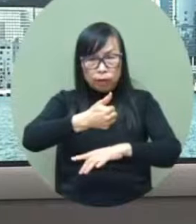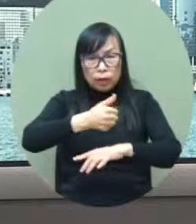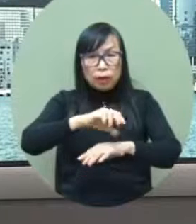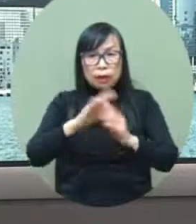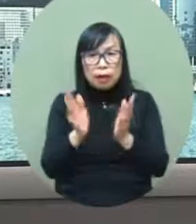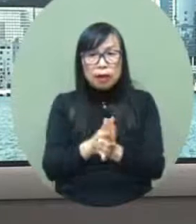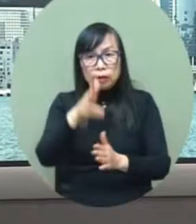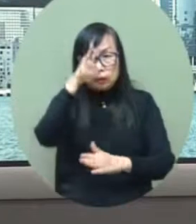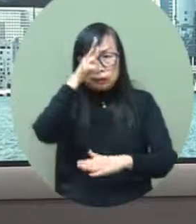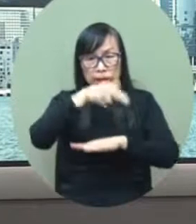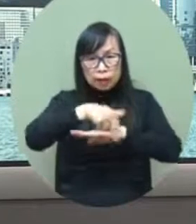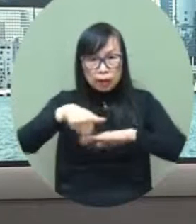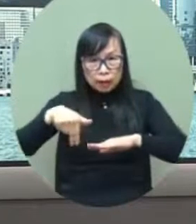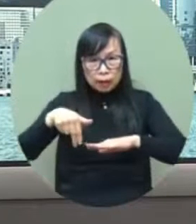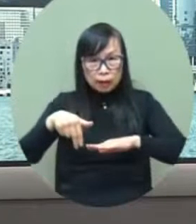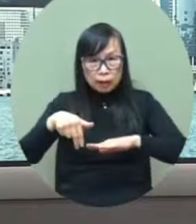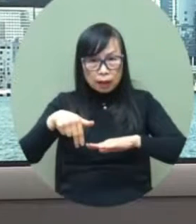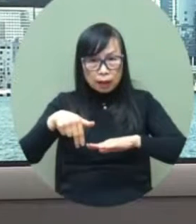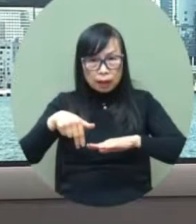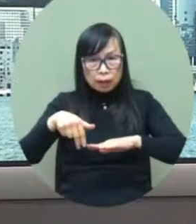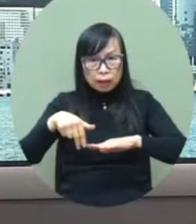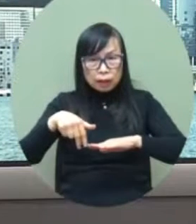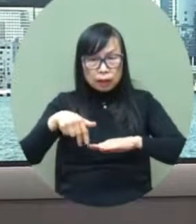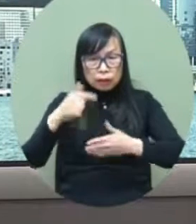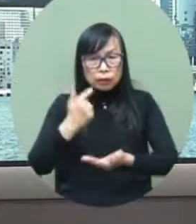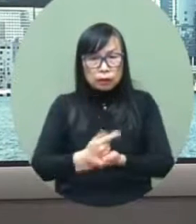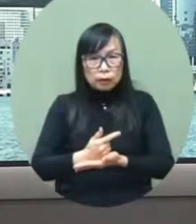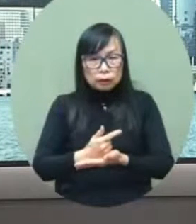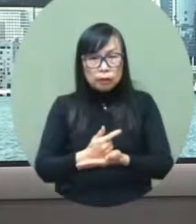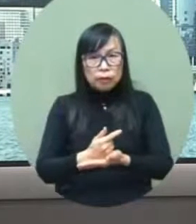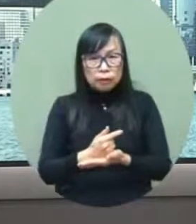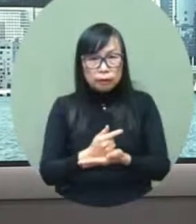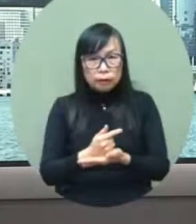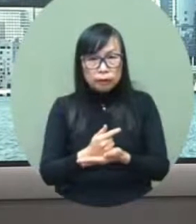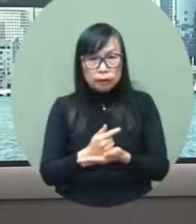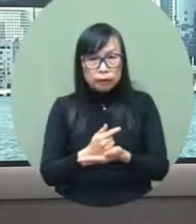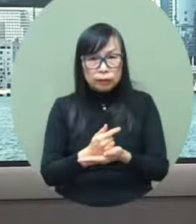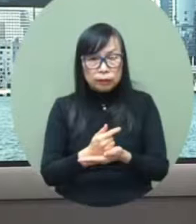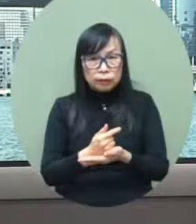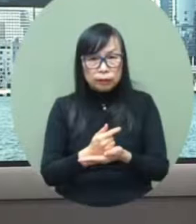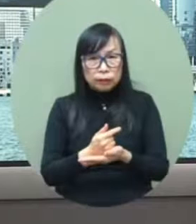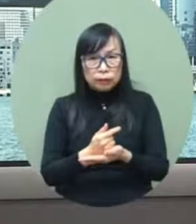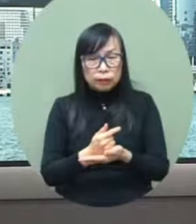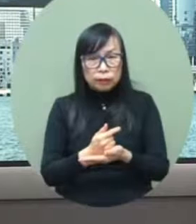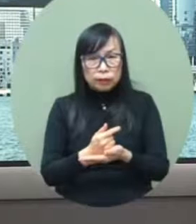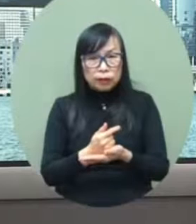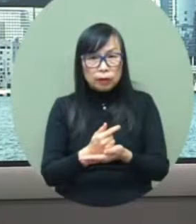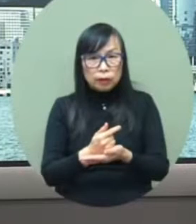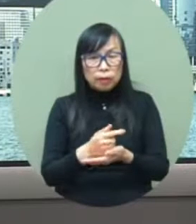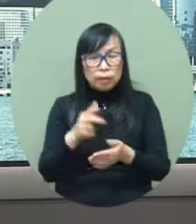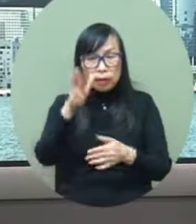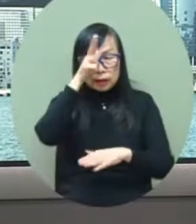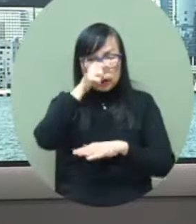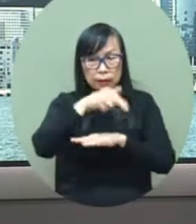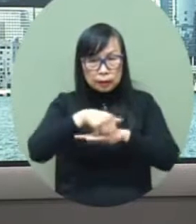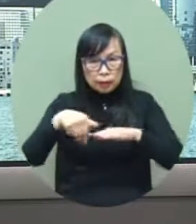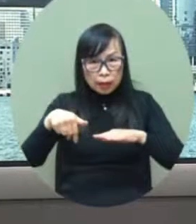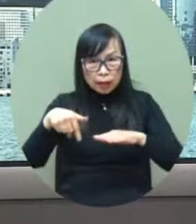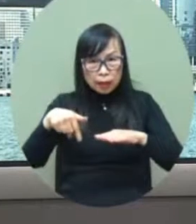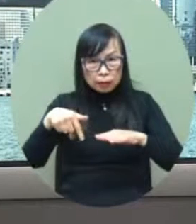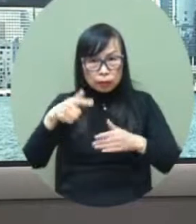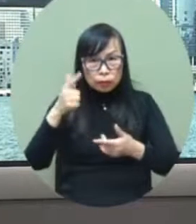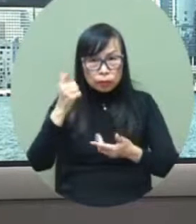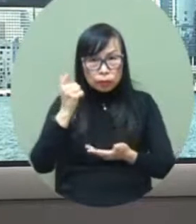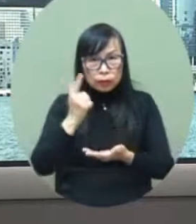so we will have to work on the system in tackling pandemics this will also involve a strategy